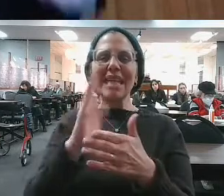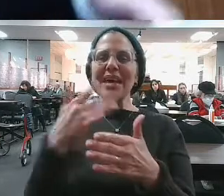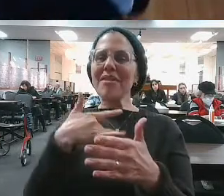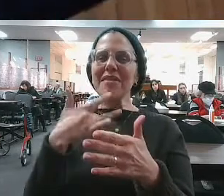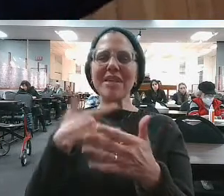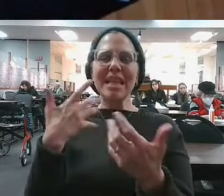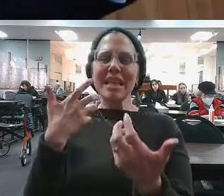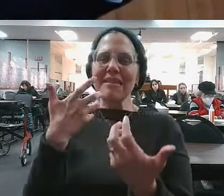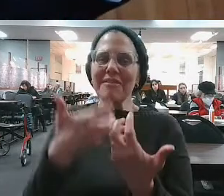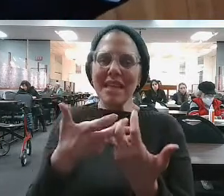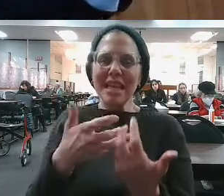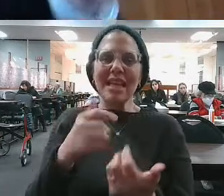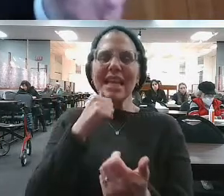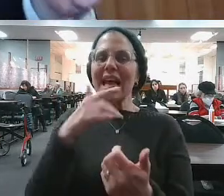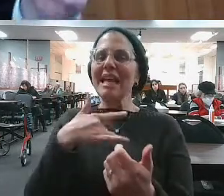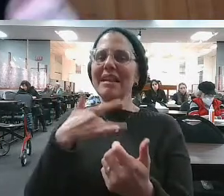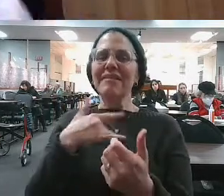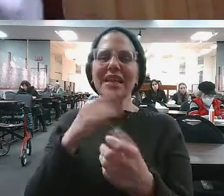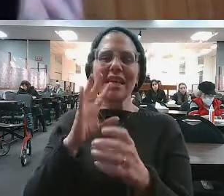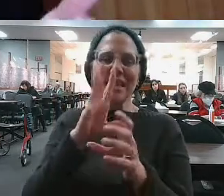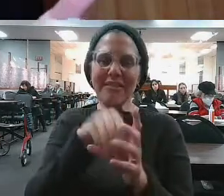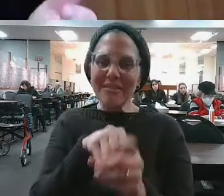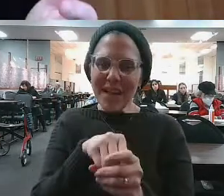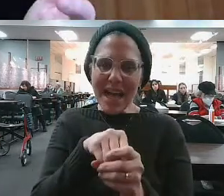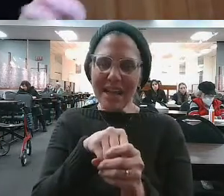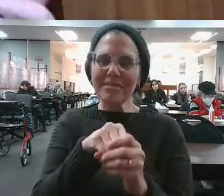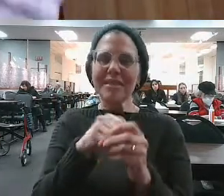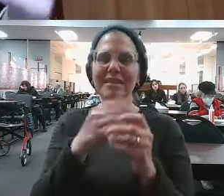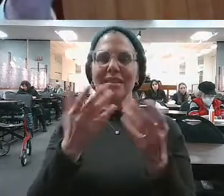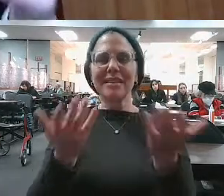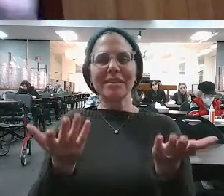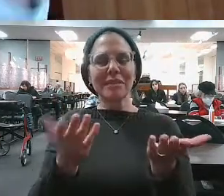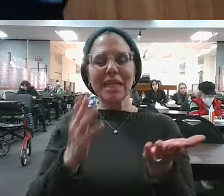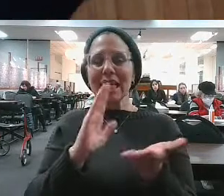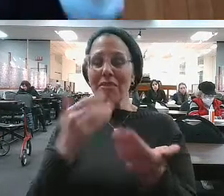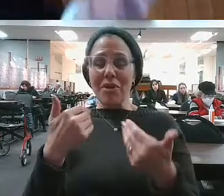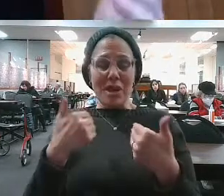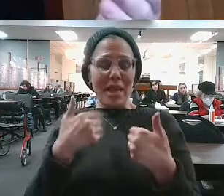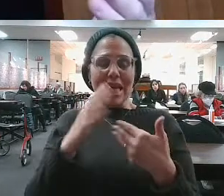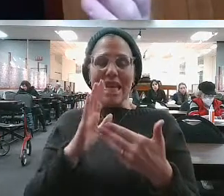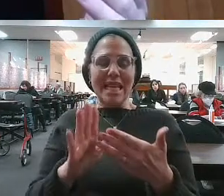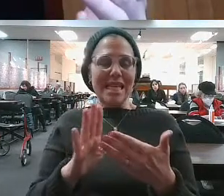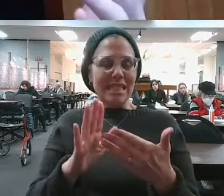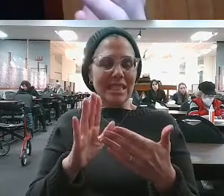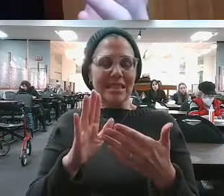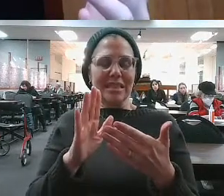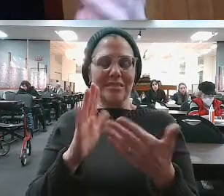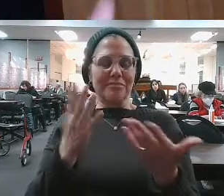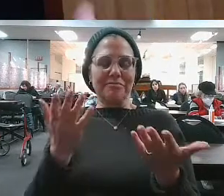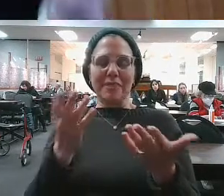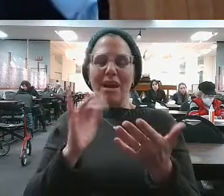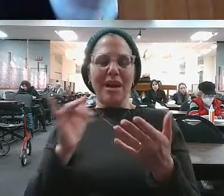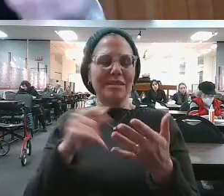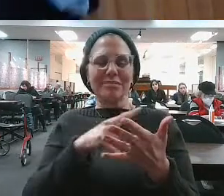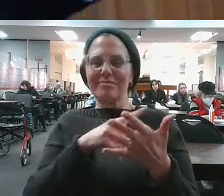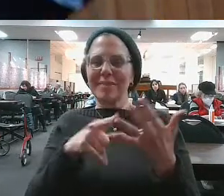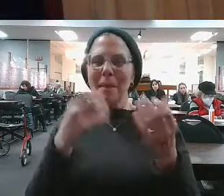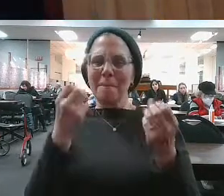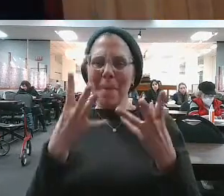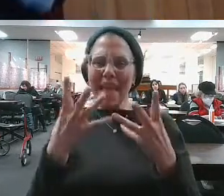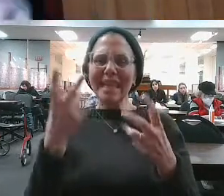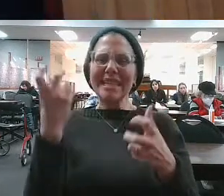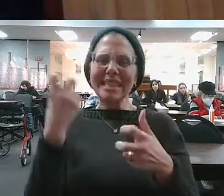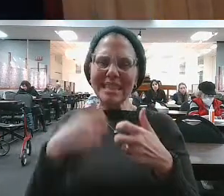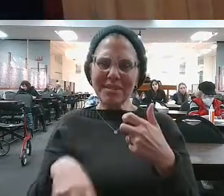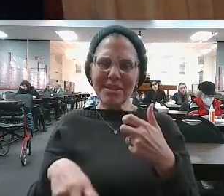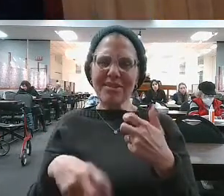throughout his entire career. Doesn't really have a marriage. Doesn't really have a relationship with his children. Reject gives up all